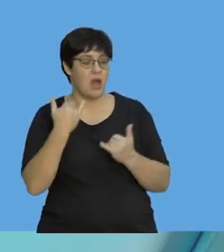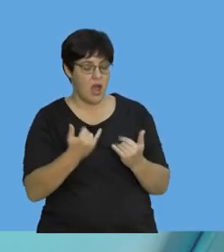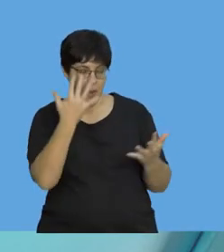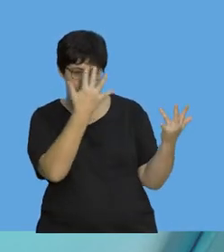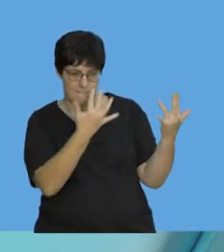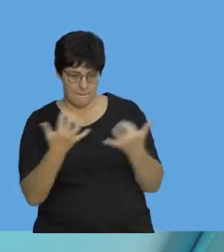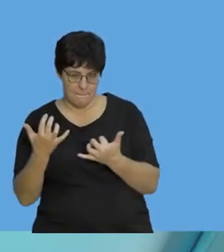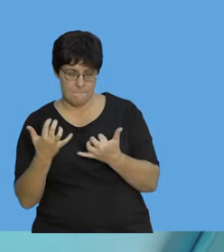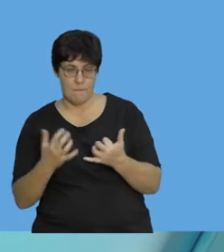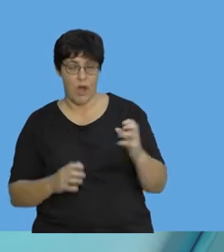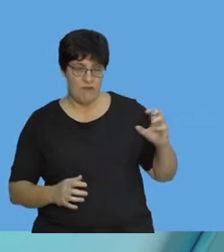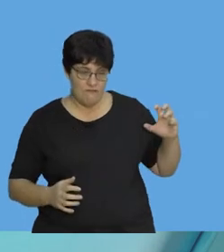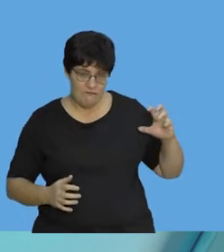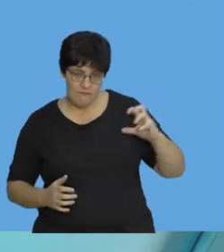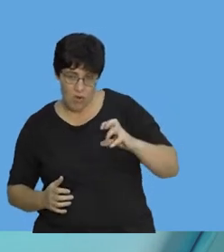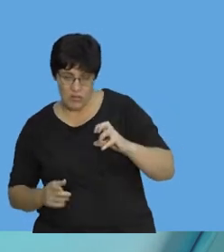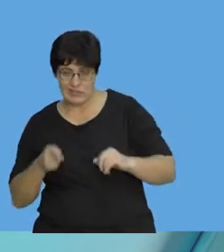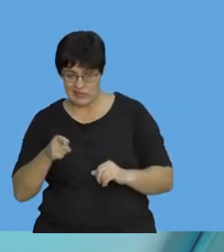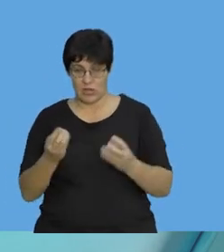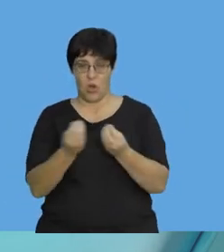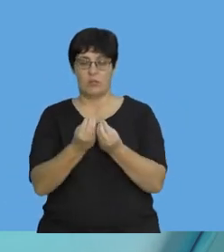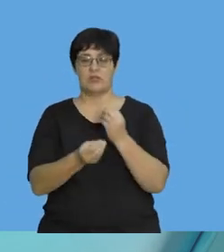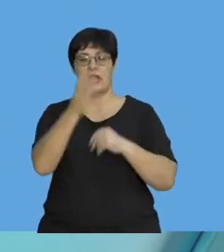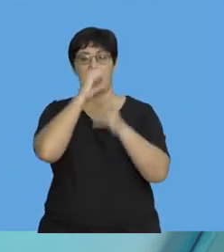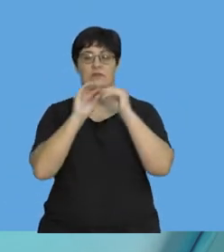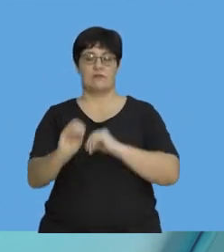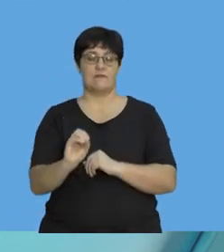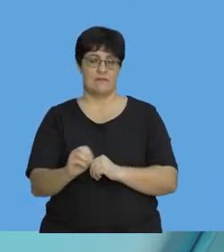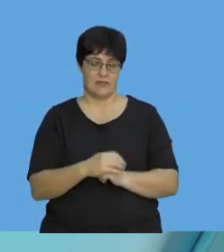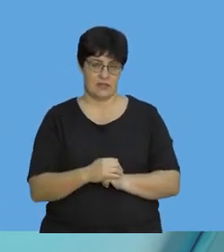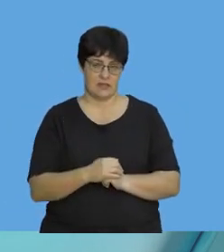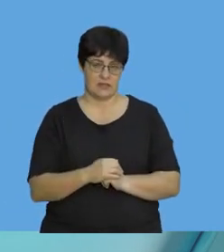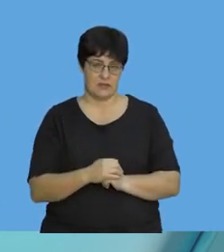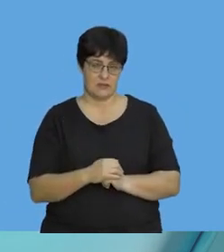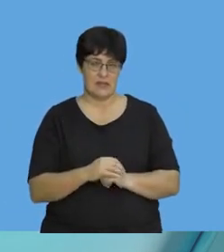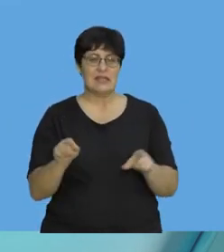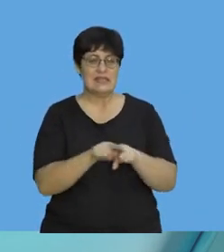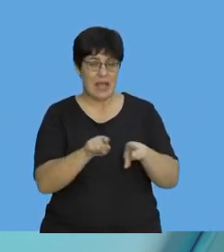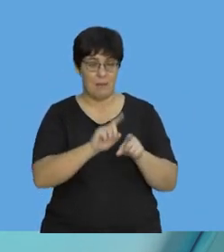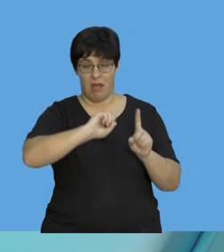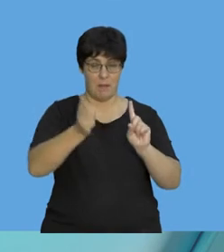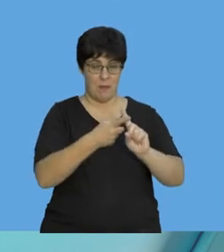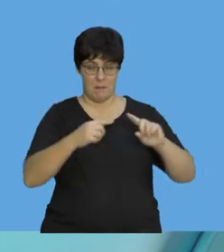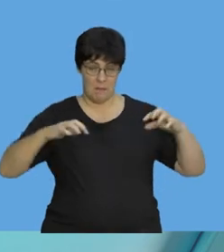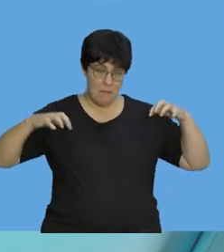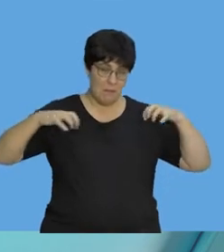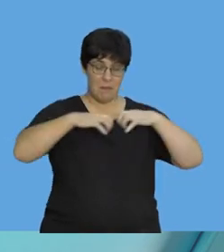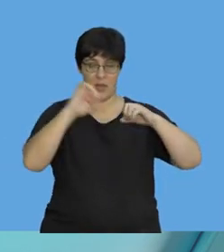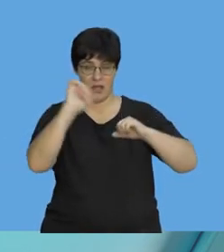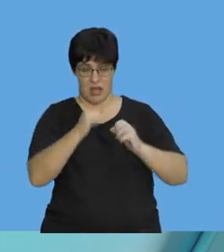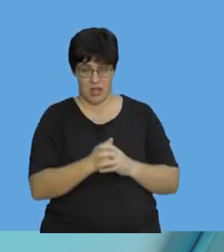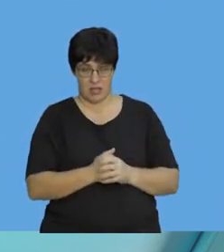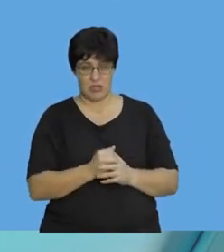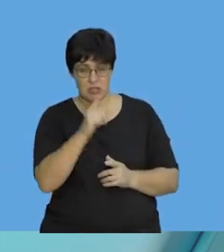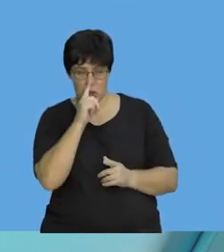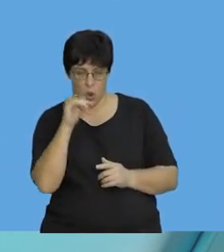can calculate the force that an object experienced. It's exactly what they do when they look at car accidents. And now they're